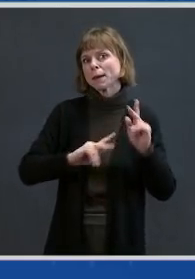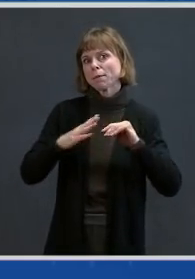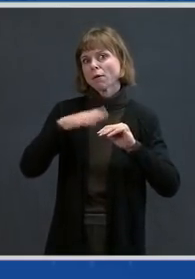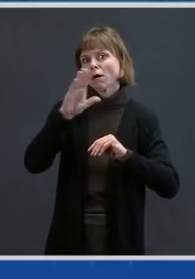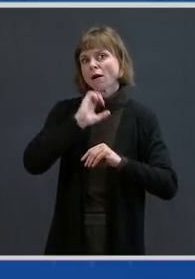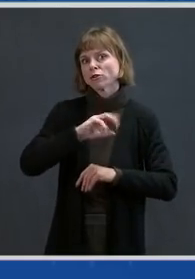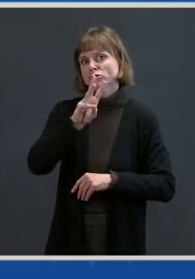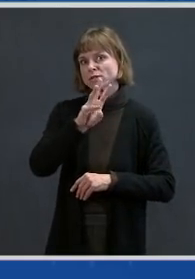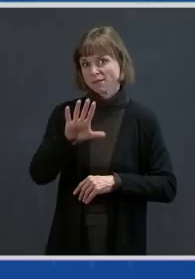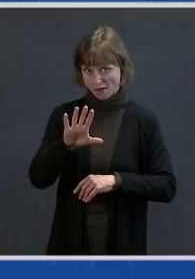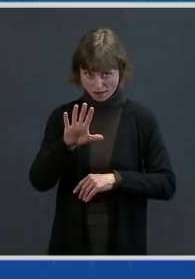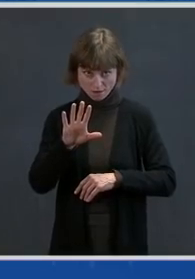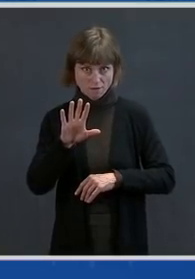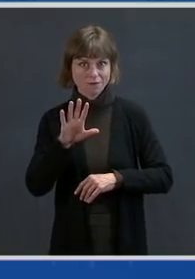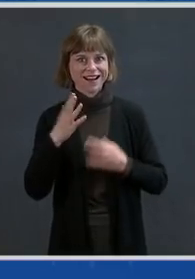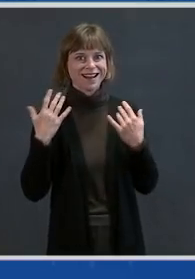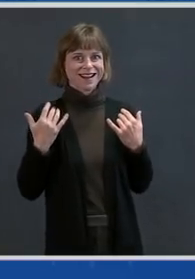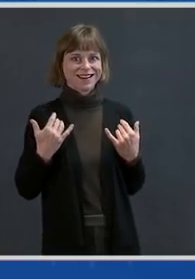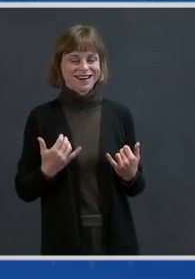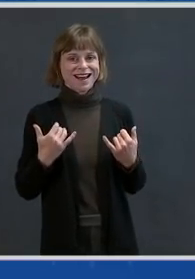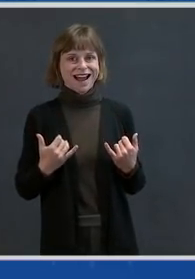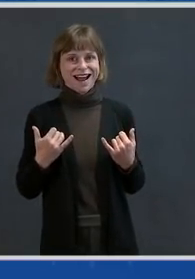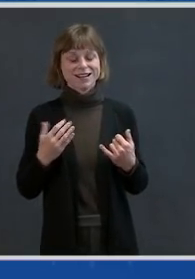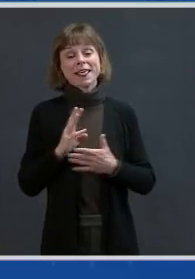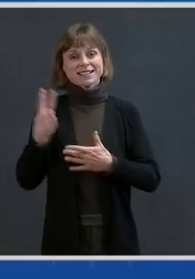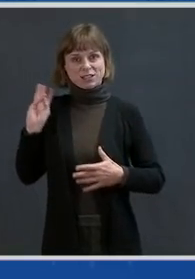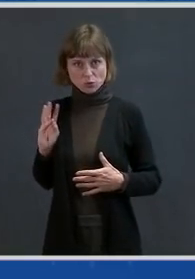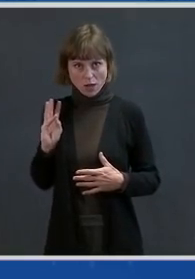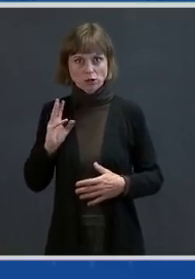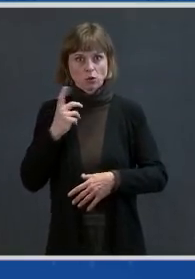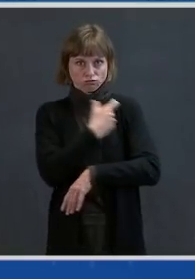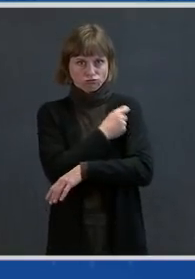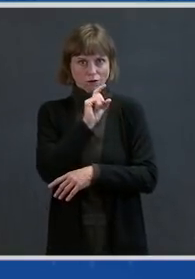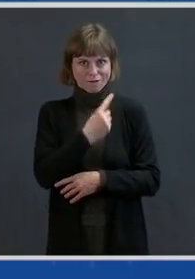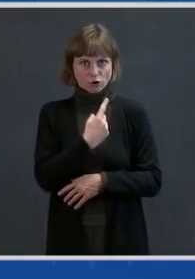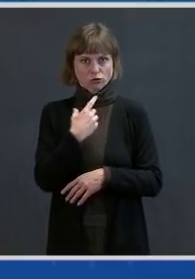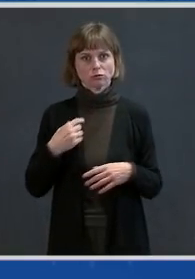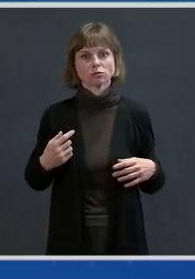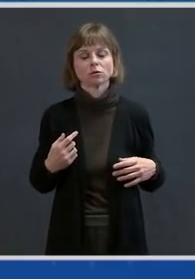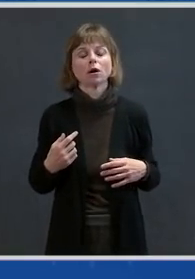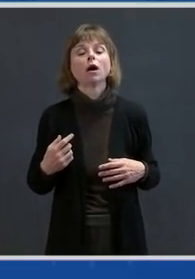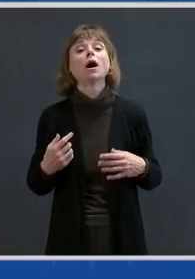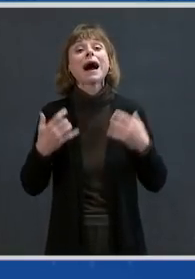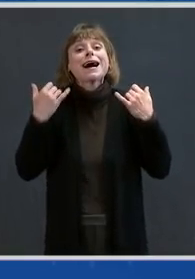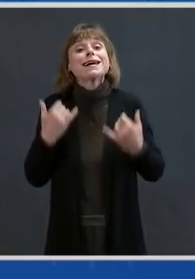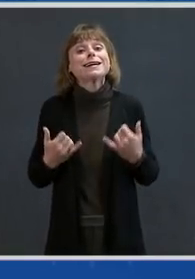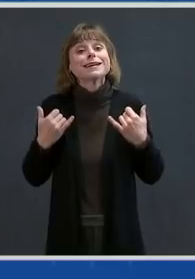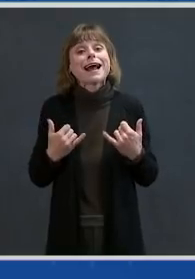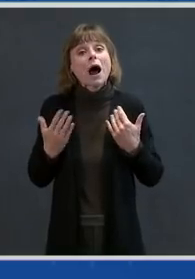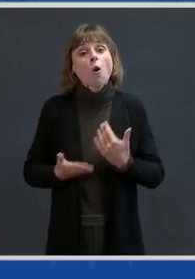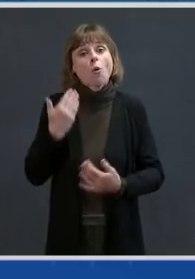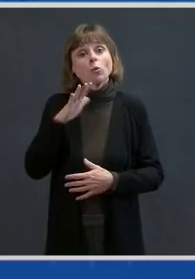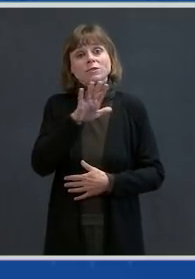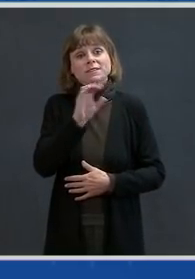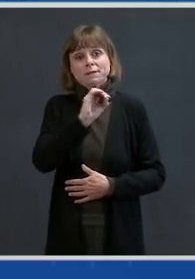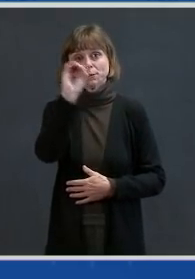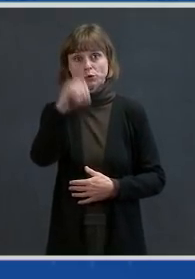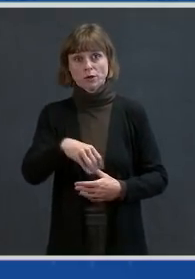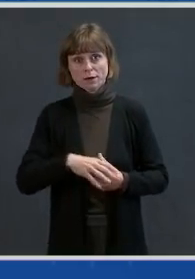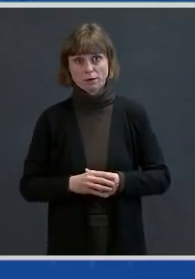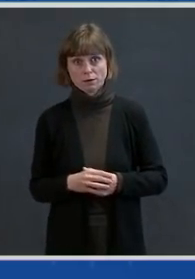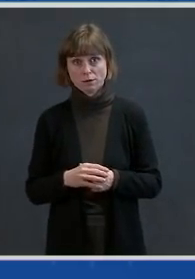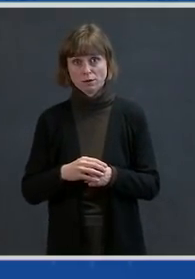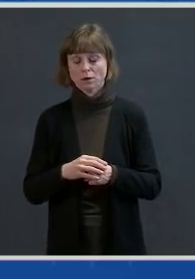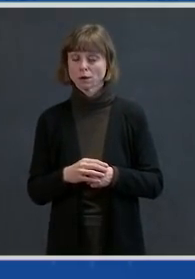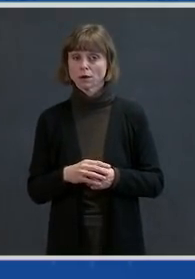now — six weeks ago had received their first shot. Now that's close to 50 percent. That's